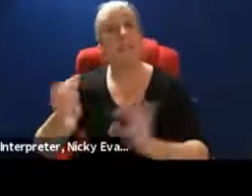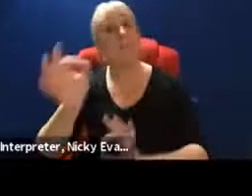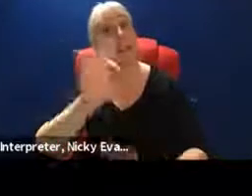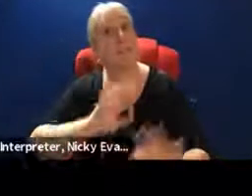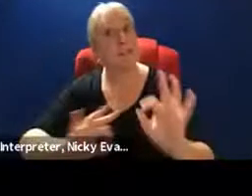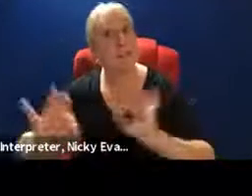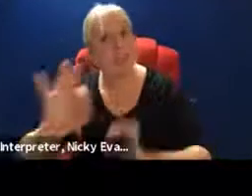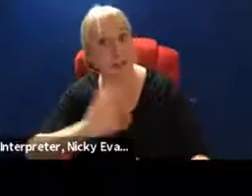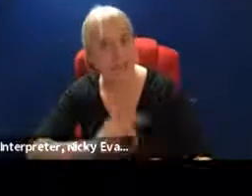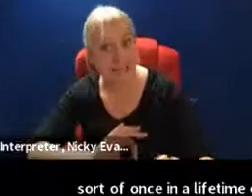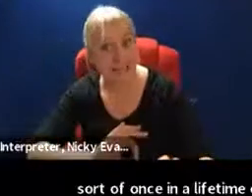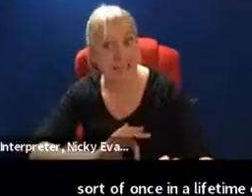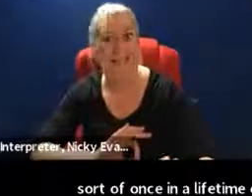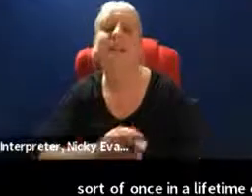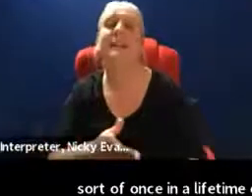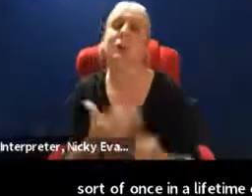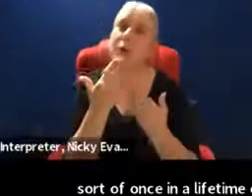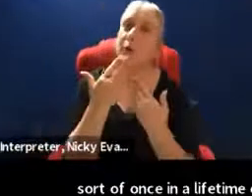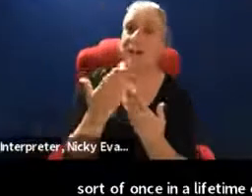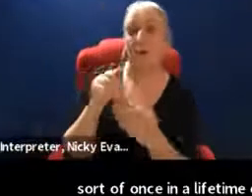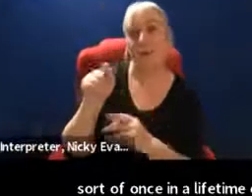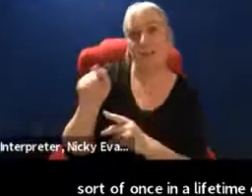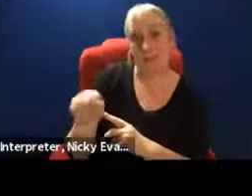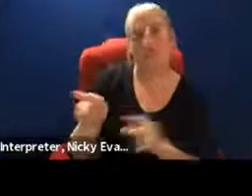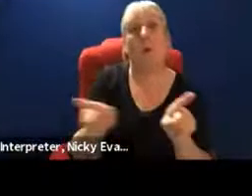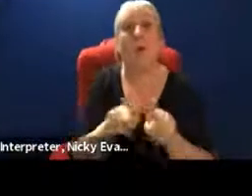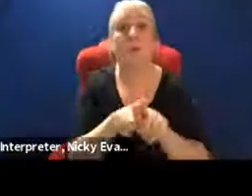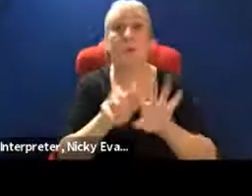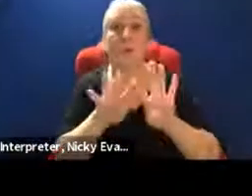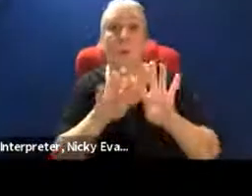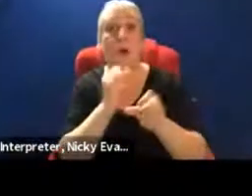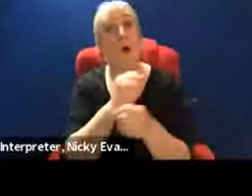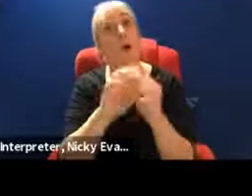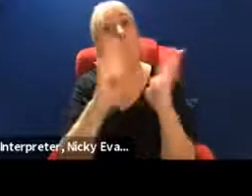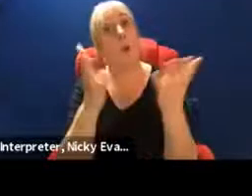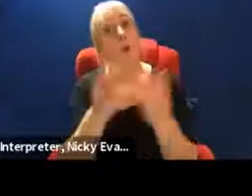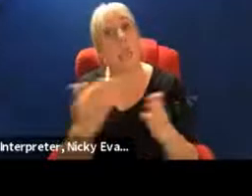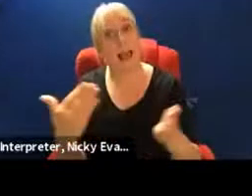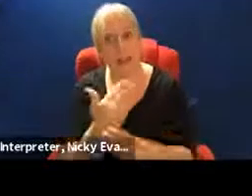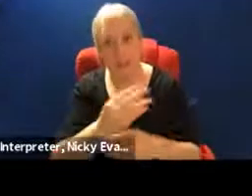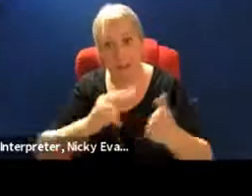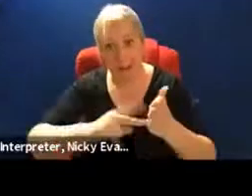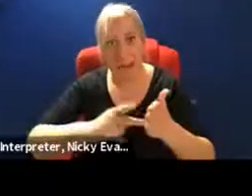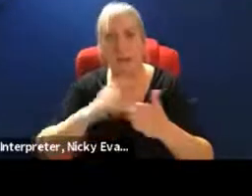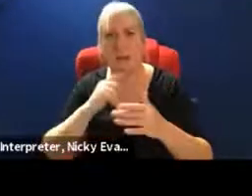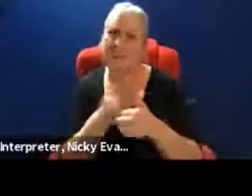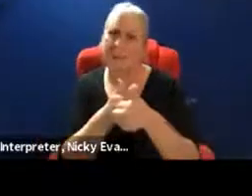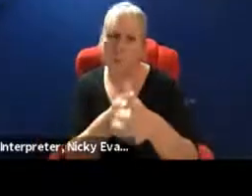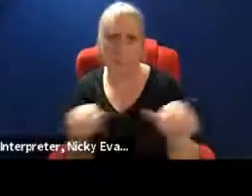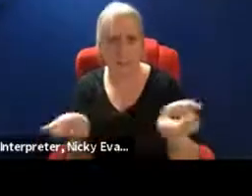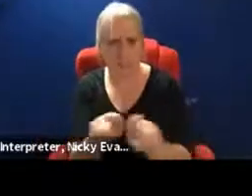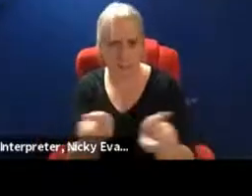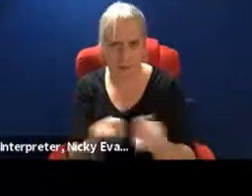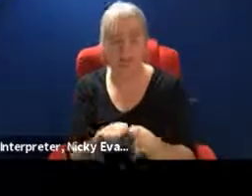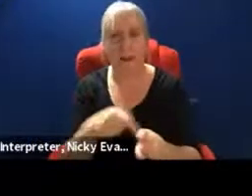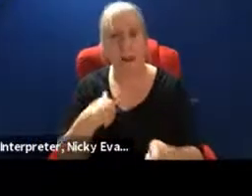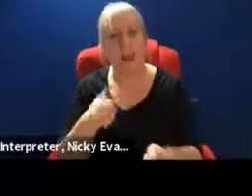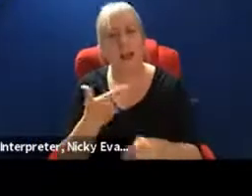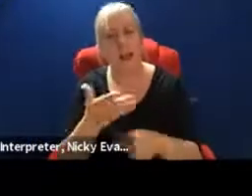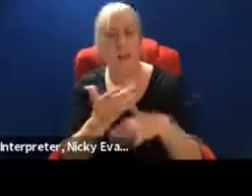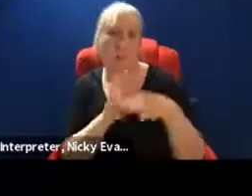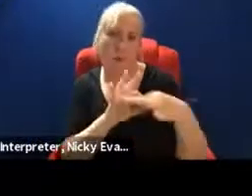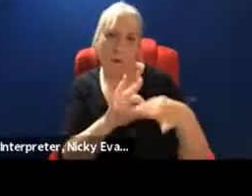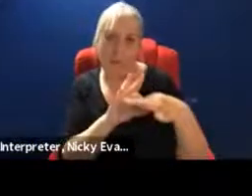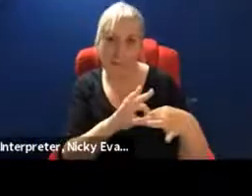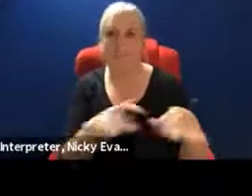So shout out to them. And Global Action Plan are supporting because I work with them as Head of Youth